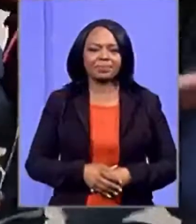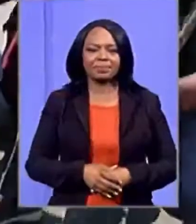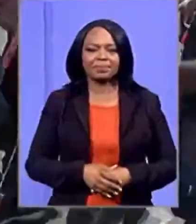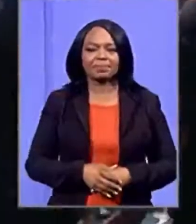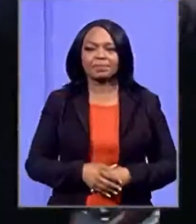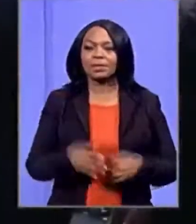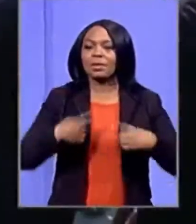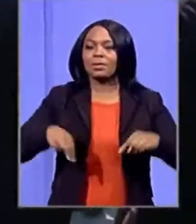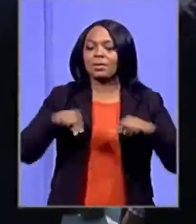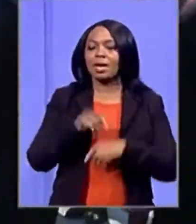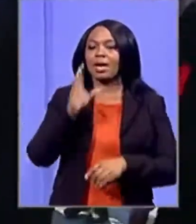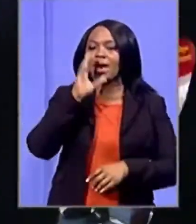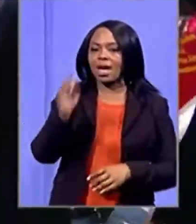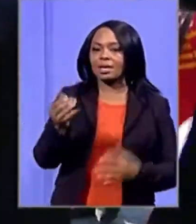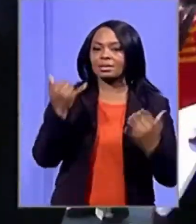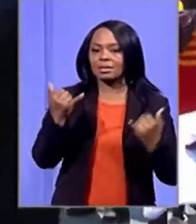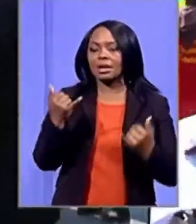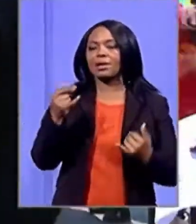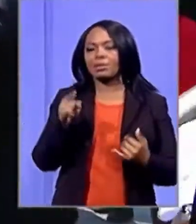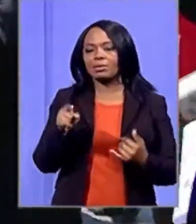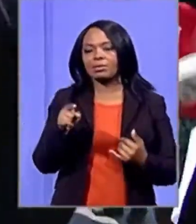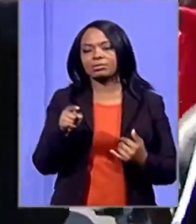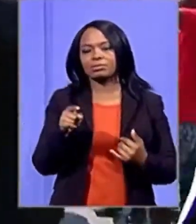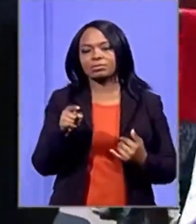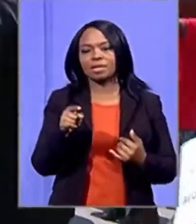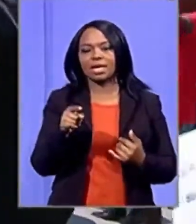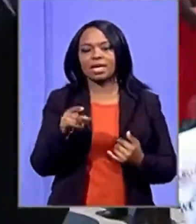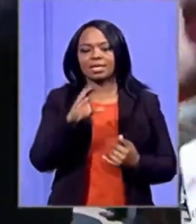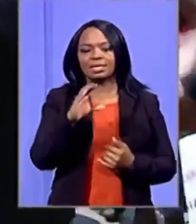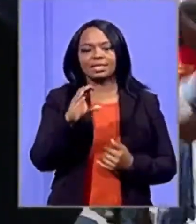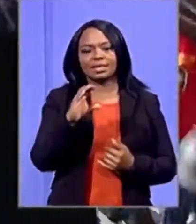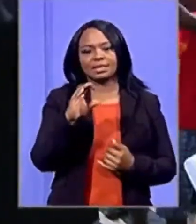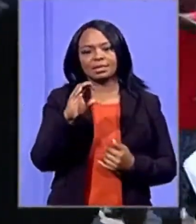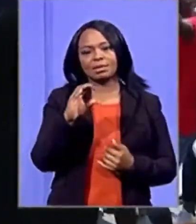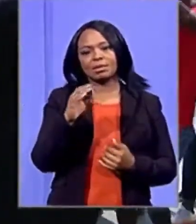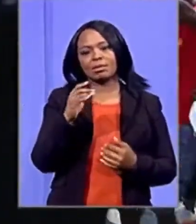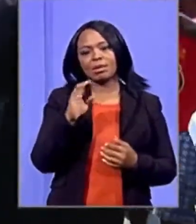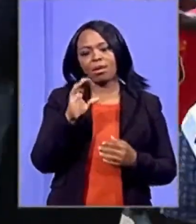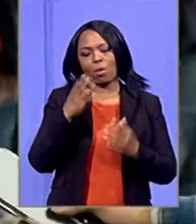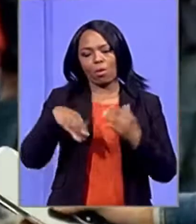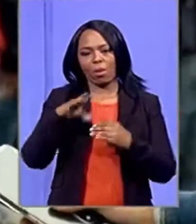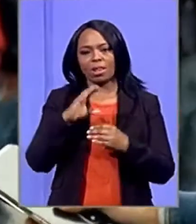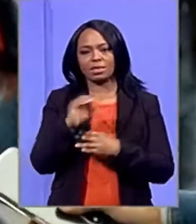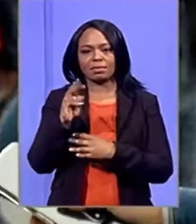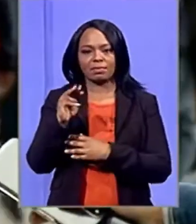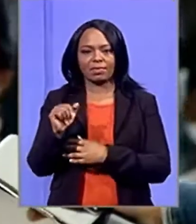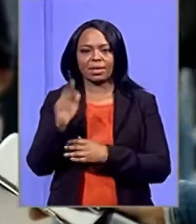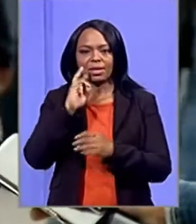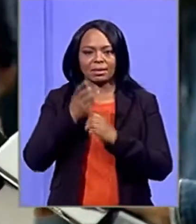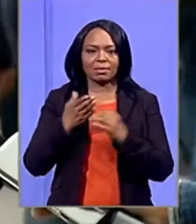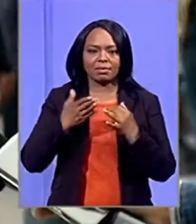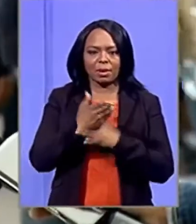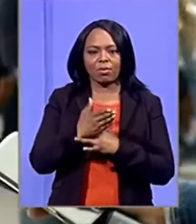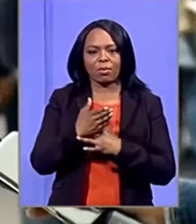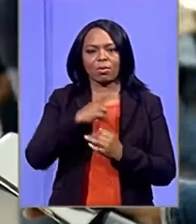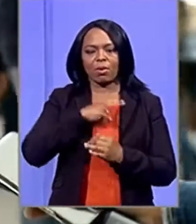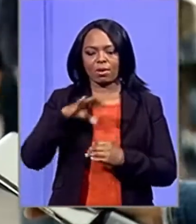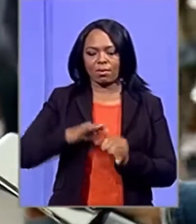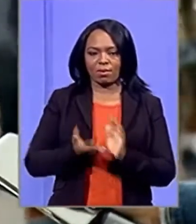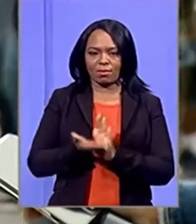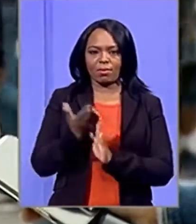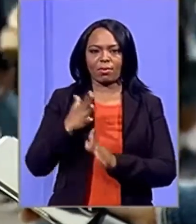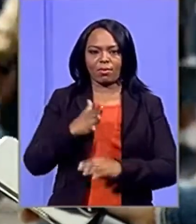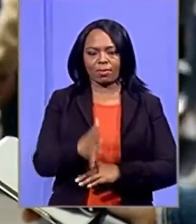All we are asking for is a doubt about CPI and the past because in order to make a living wage for our employees.